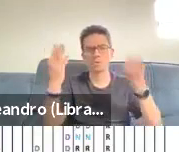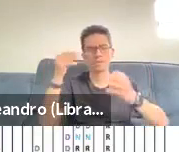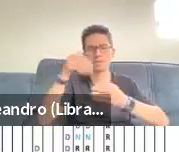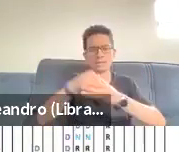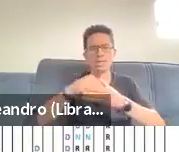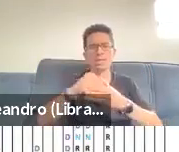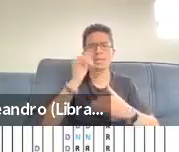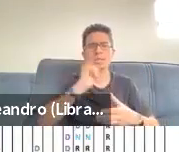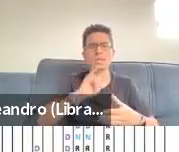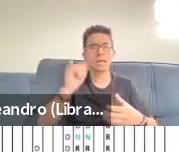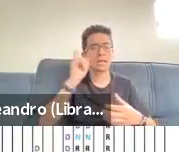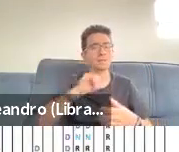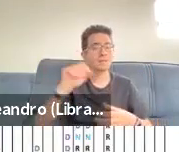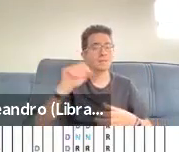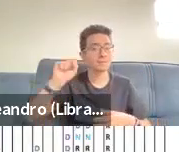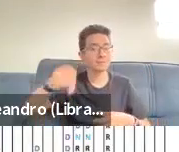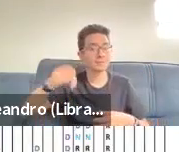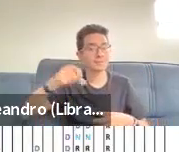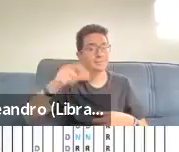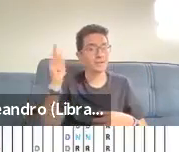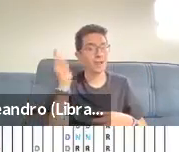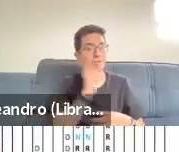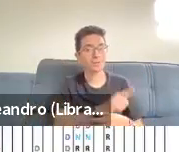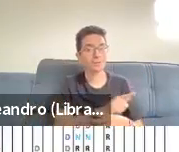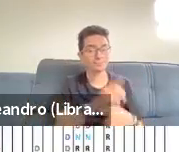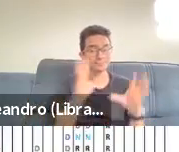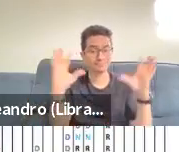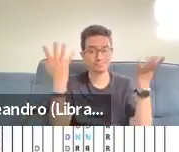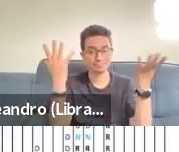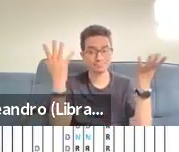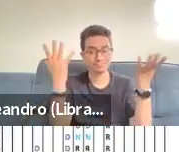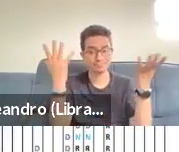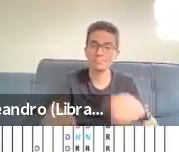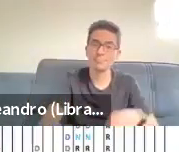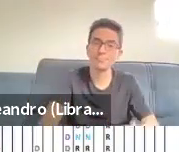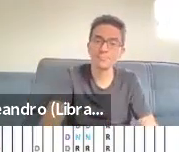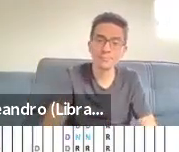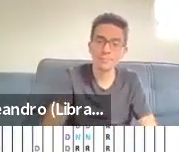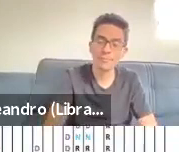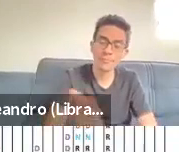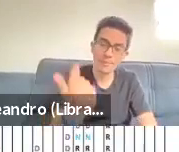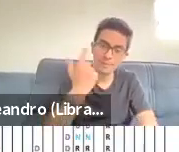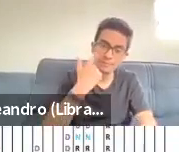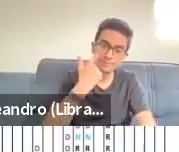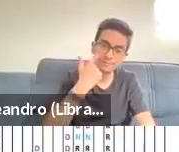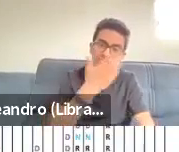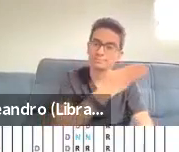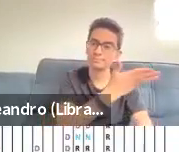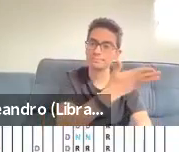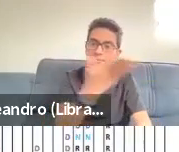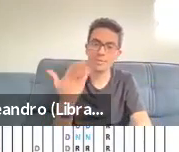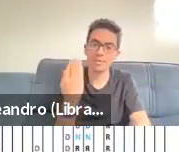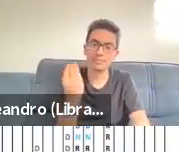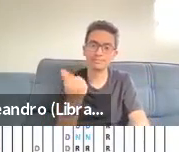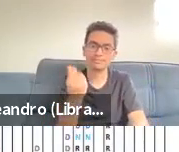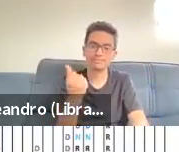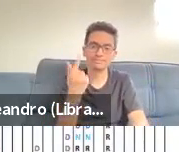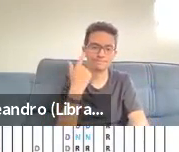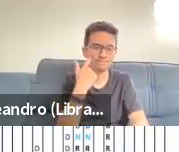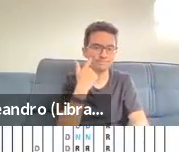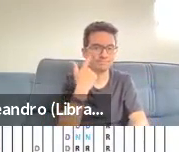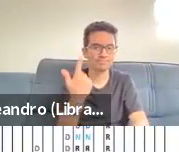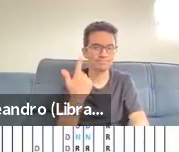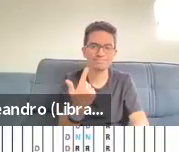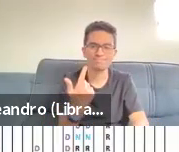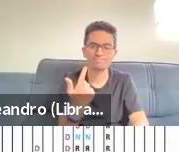It also the more fleeting footings around talk that Goffman talks about, like production formats and participation frameworks